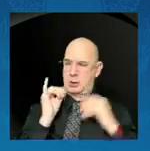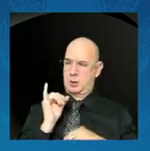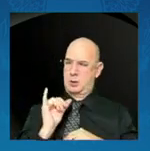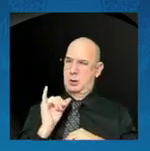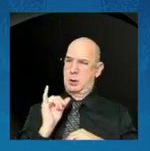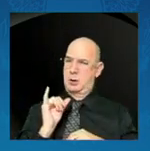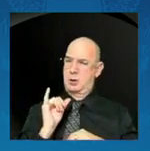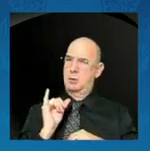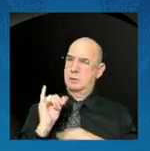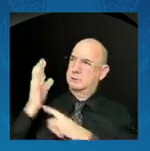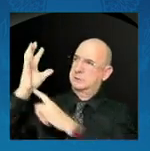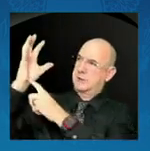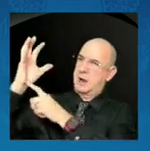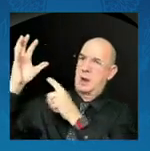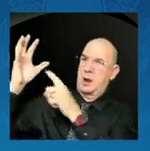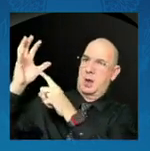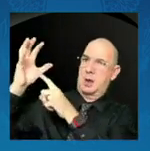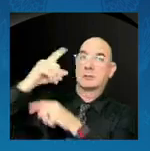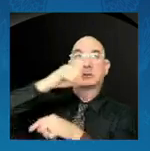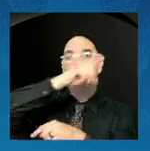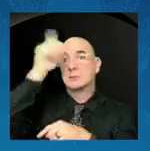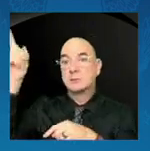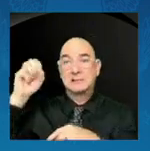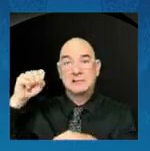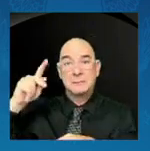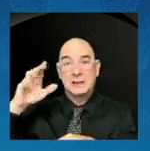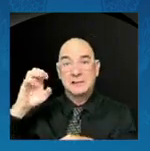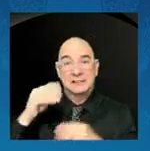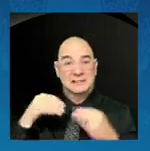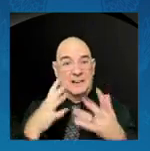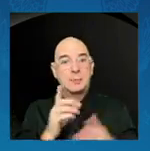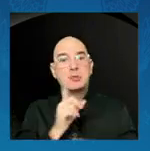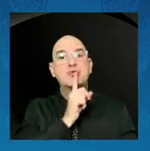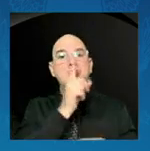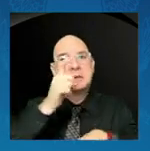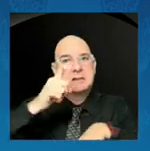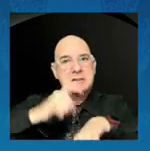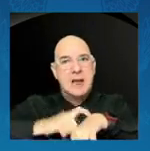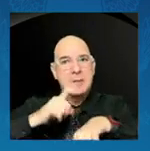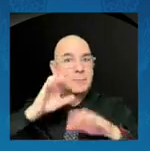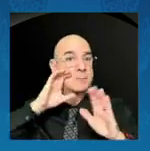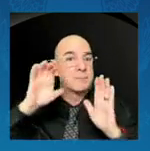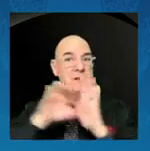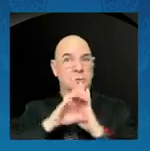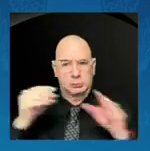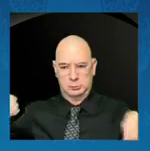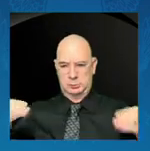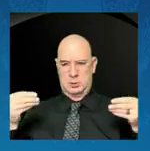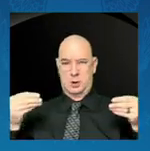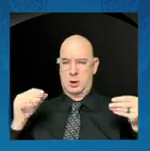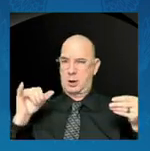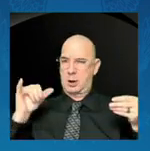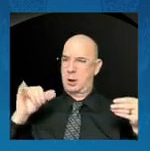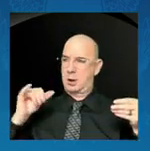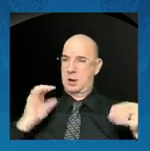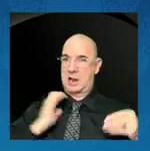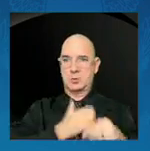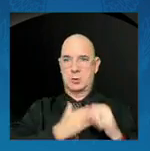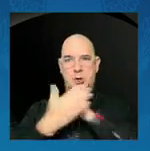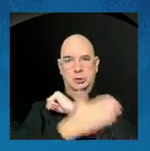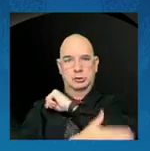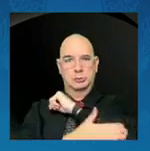images of the landscape of our nation. As natural disasters increase in frequency and